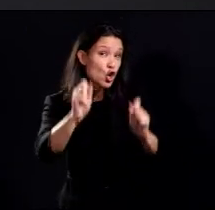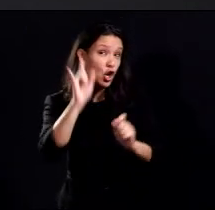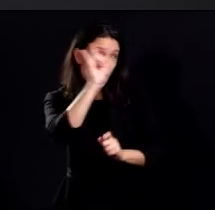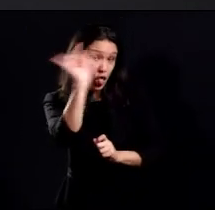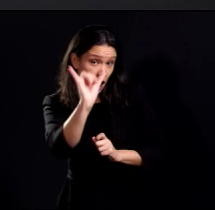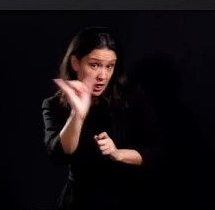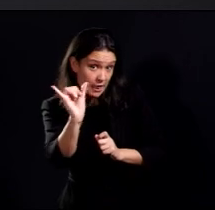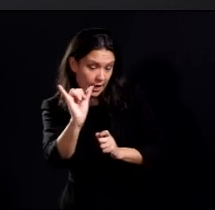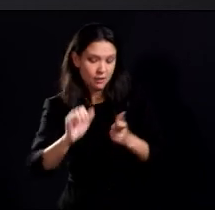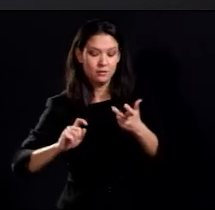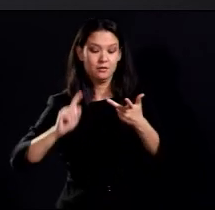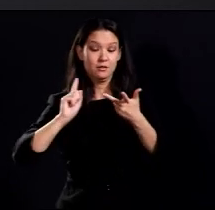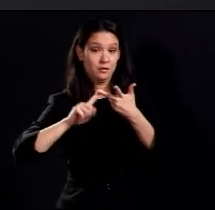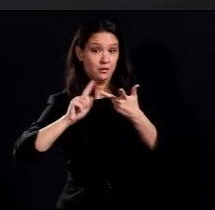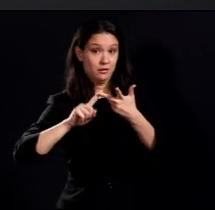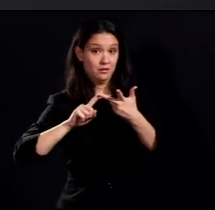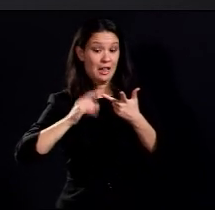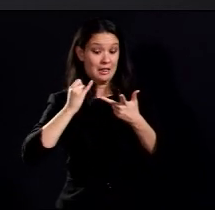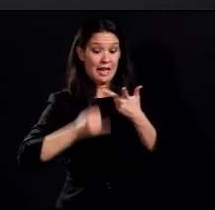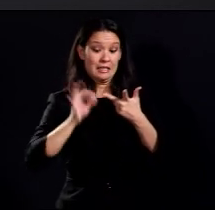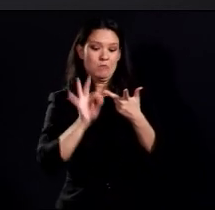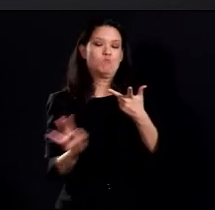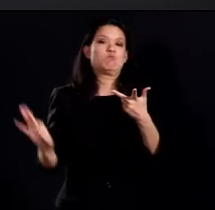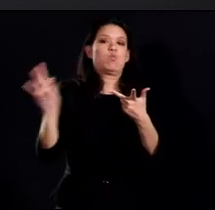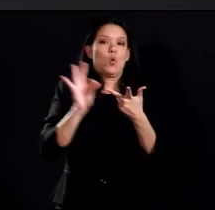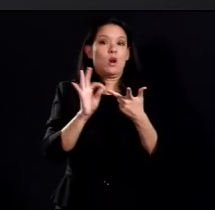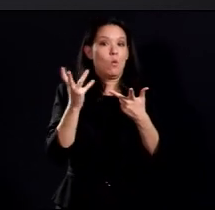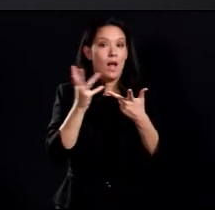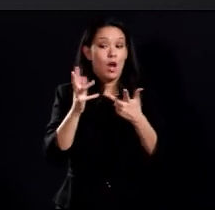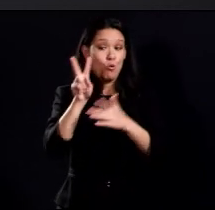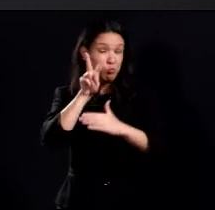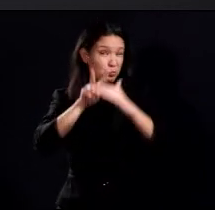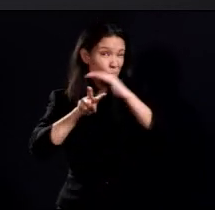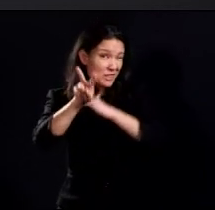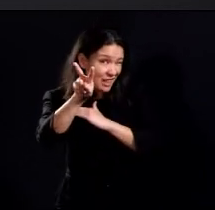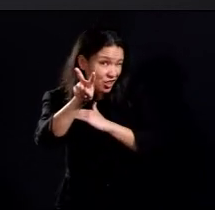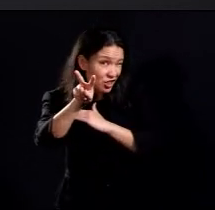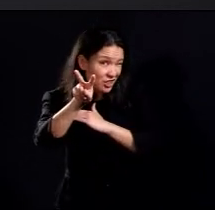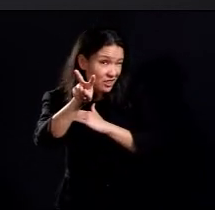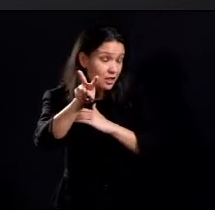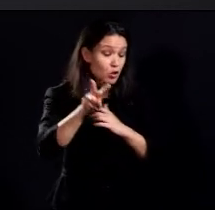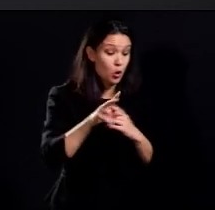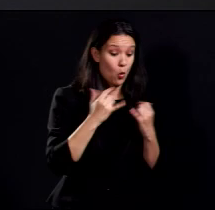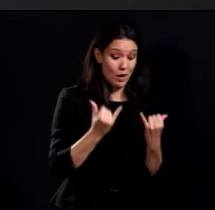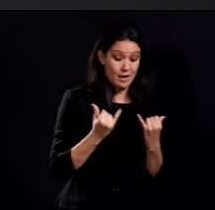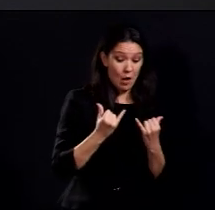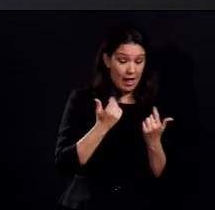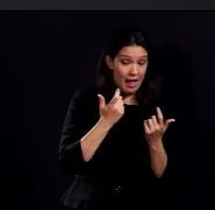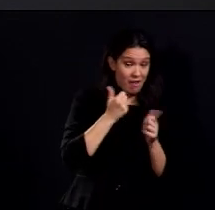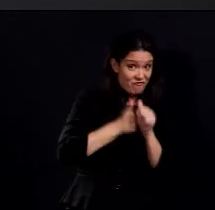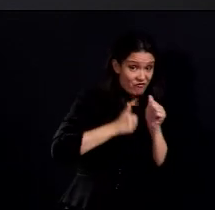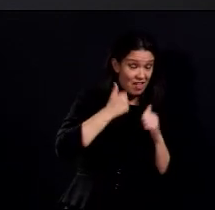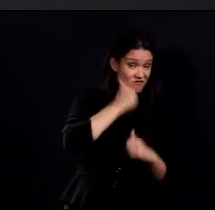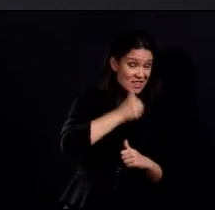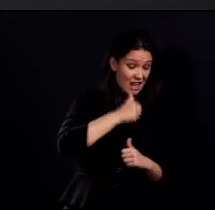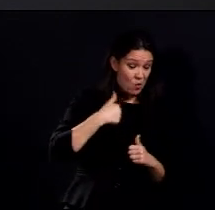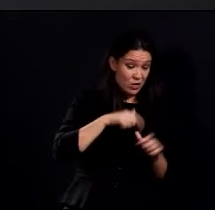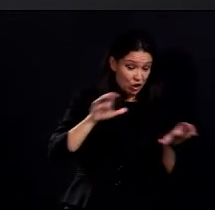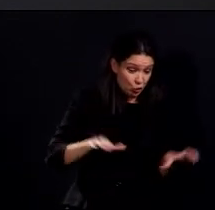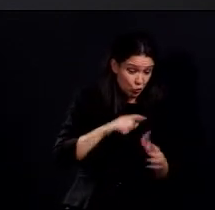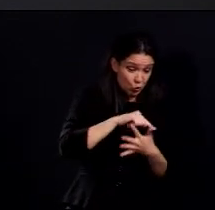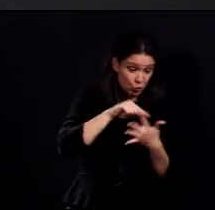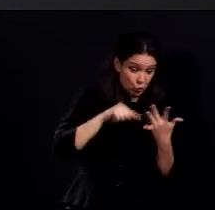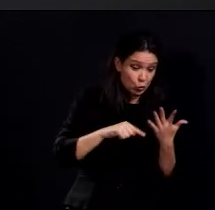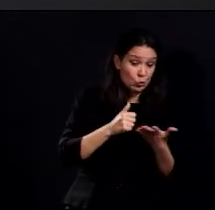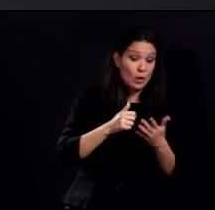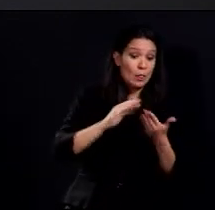importantly, what the models do show us that those predictions and things that we do every day as individuals and in